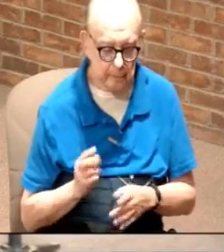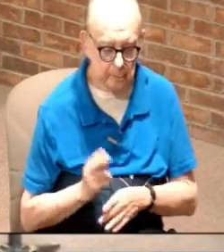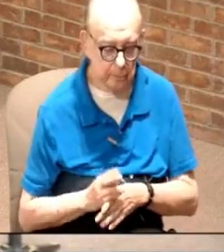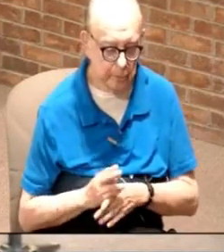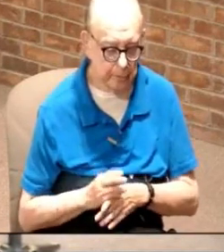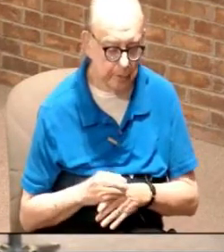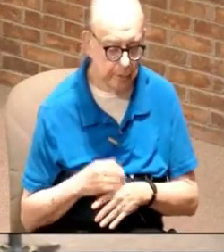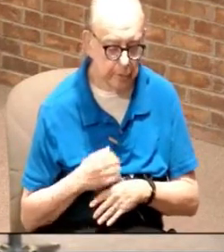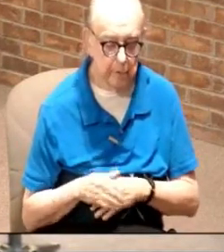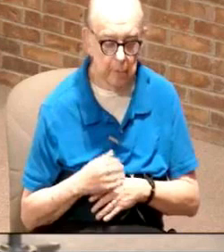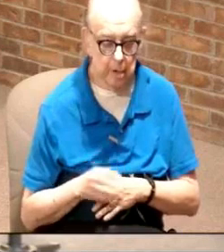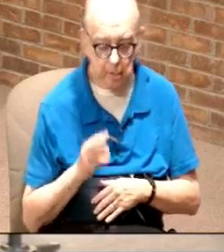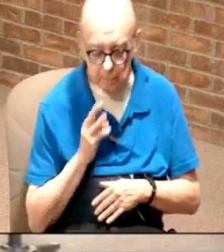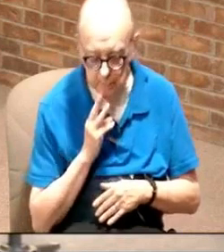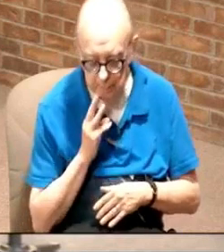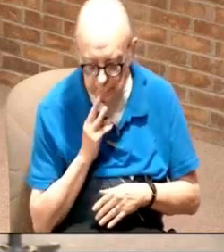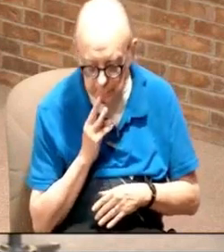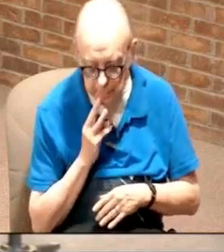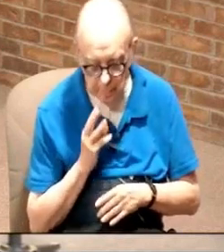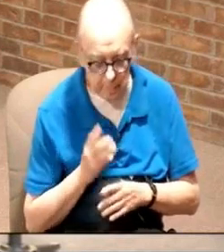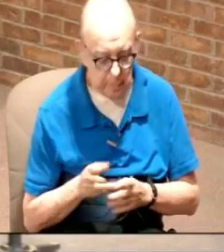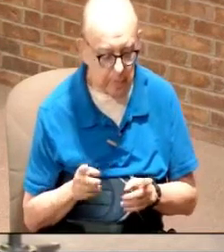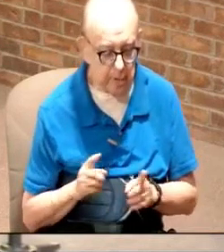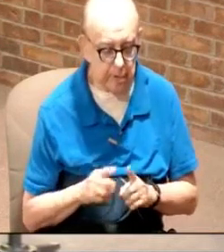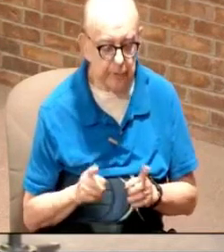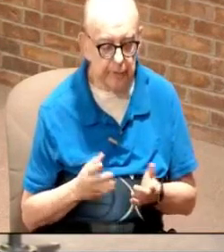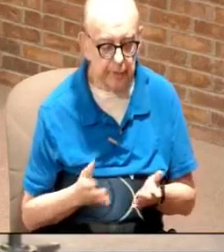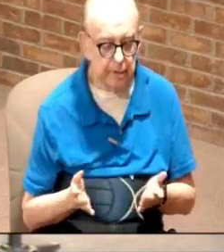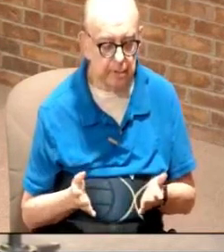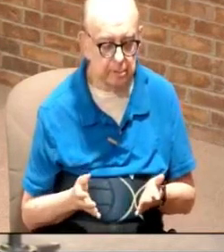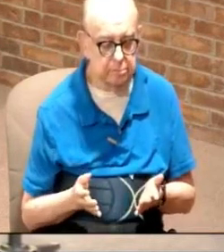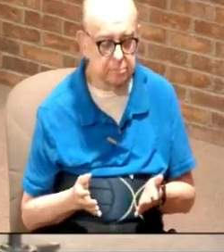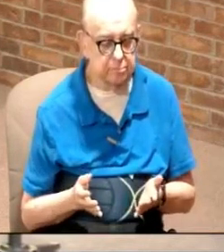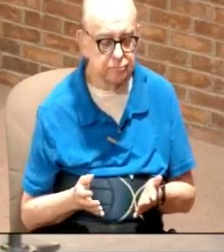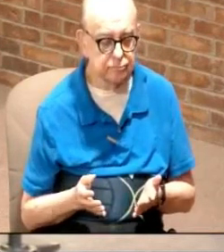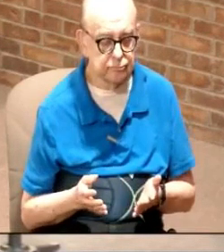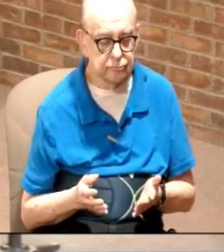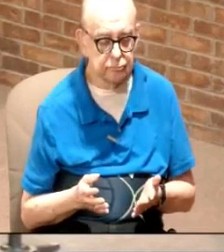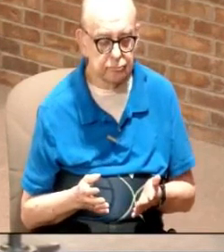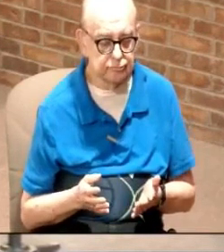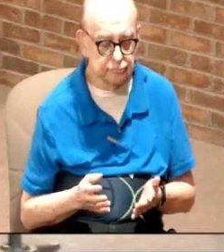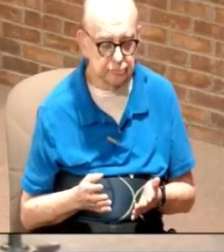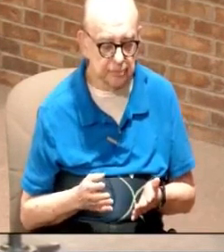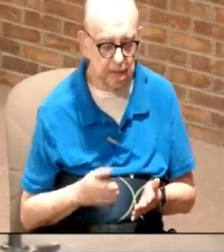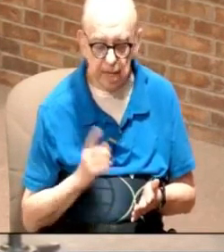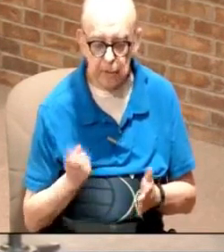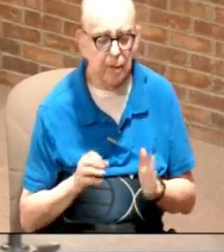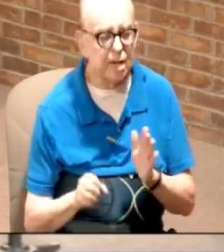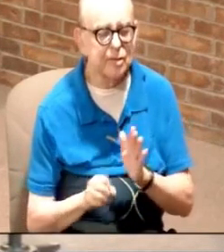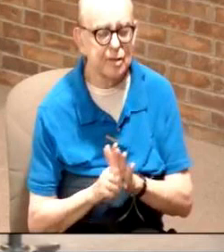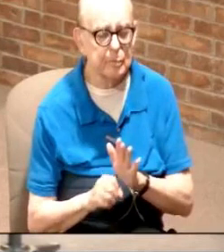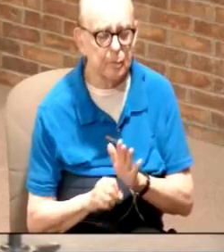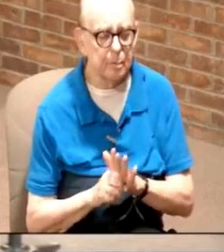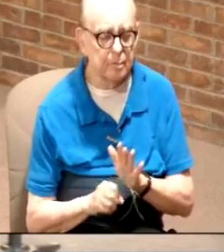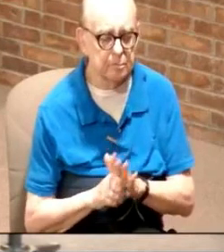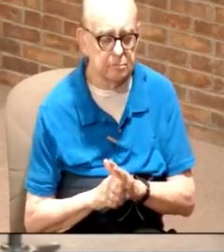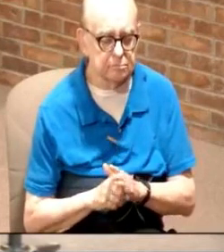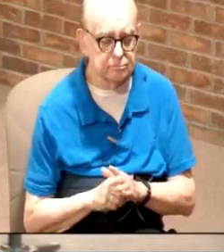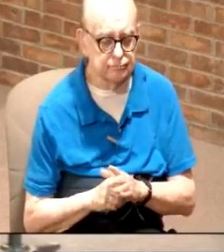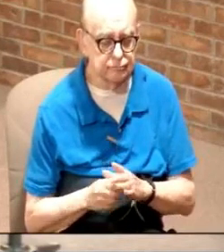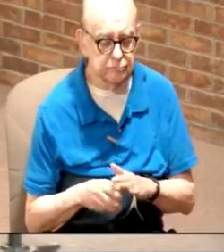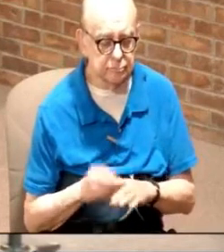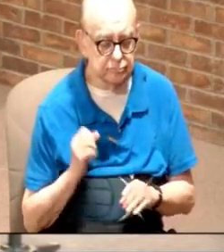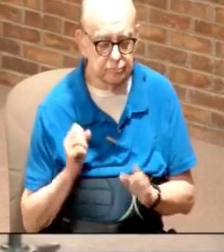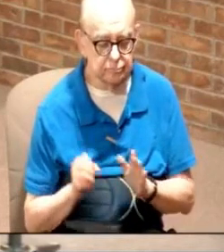use bread and wine, some will use crackers and juice, and it's just a sign. It's an outward